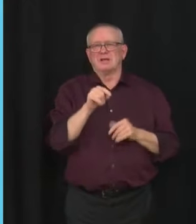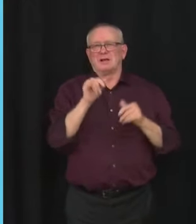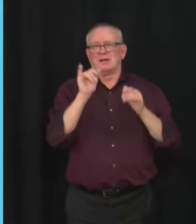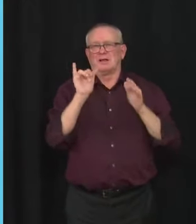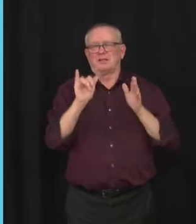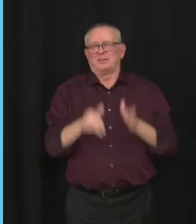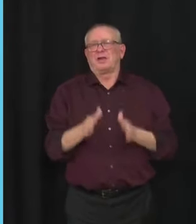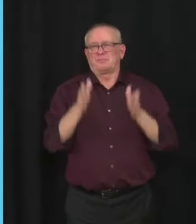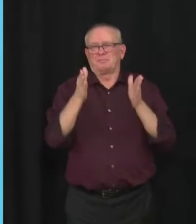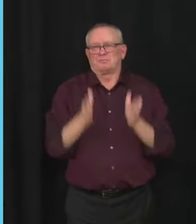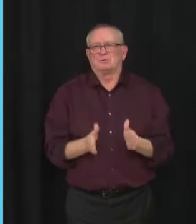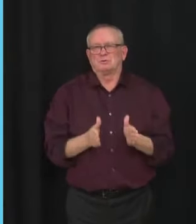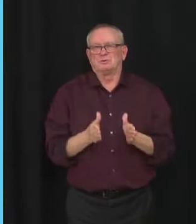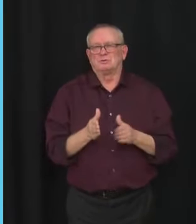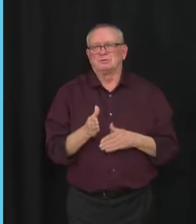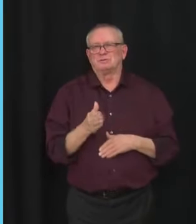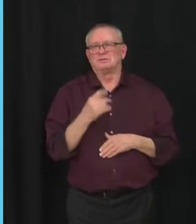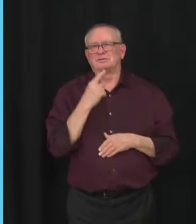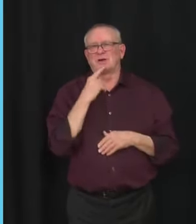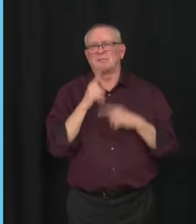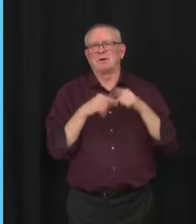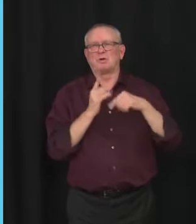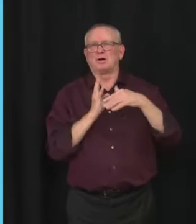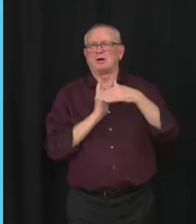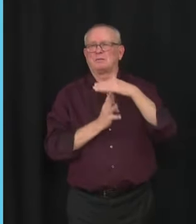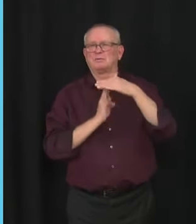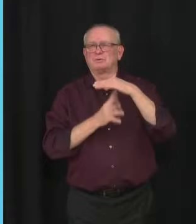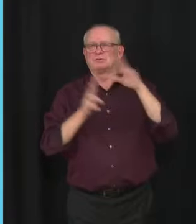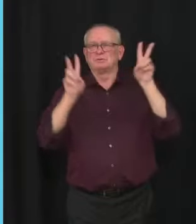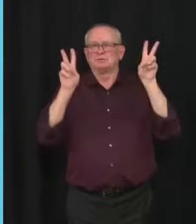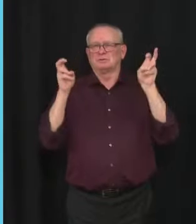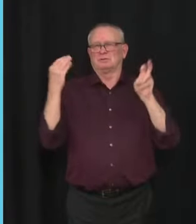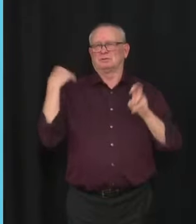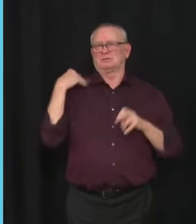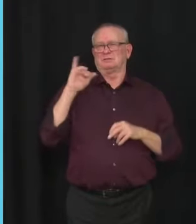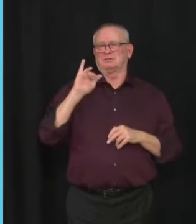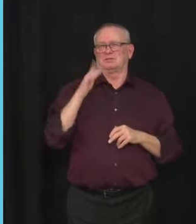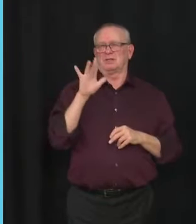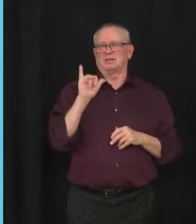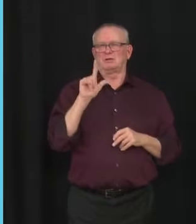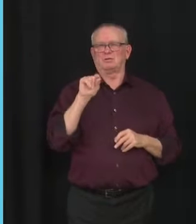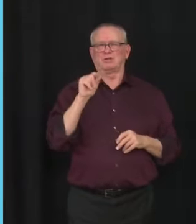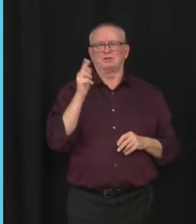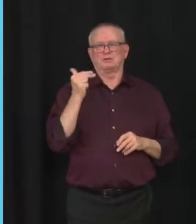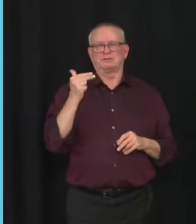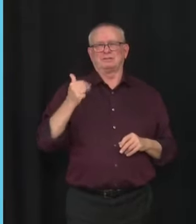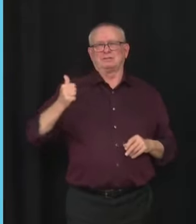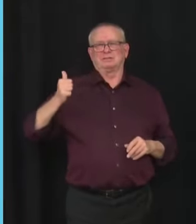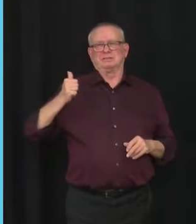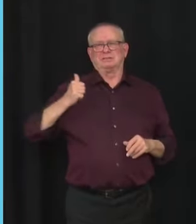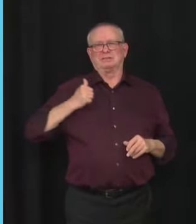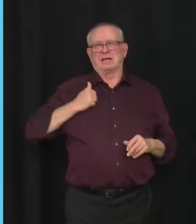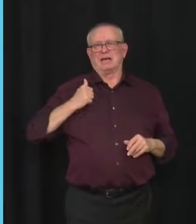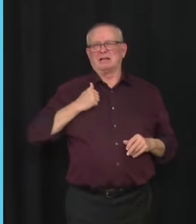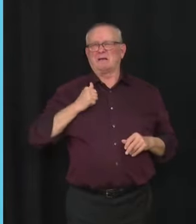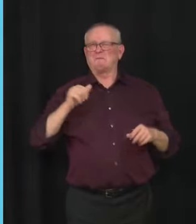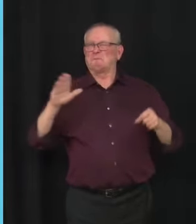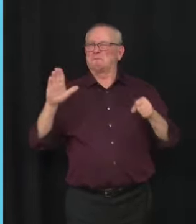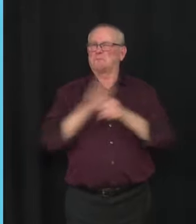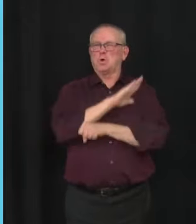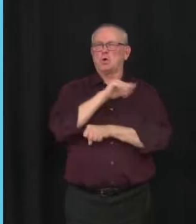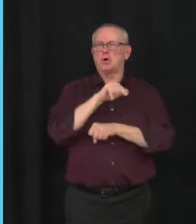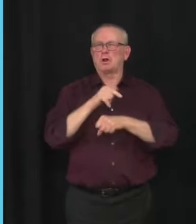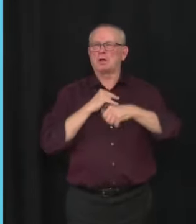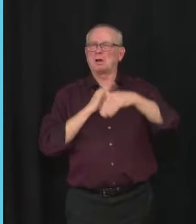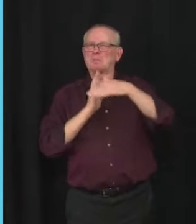about immigration, and I quote, this is from July of 2013, quotes, Canada is full. Our immigration policy